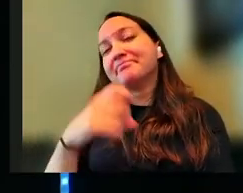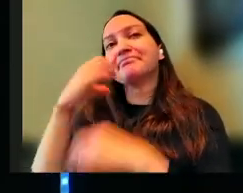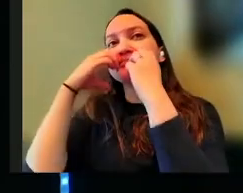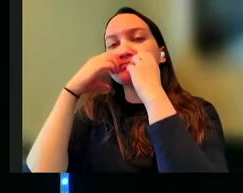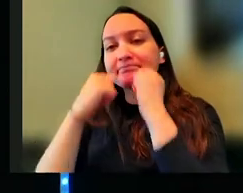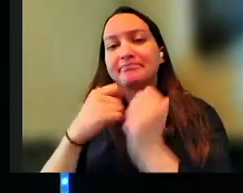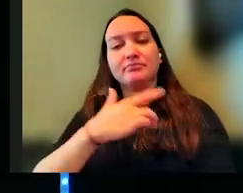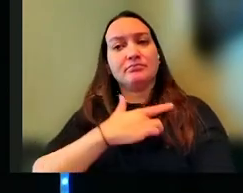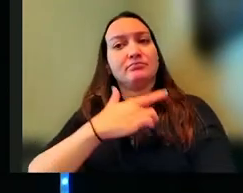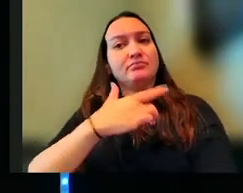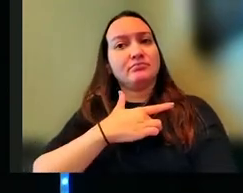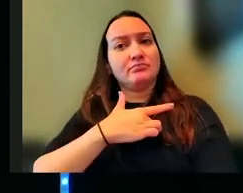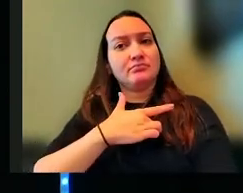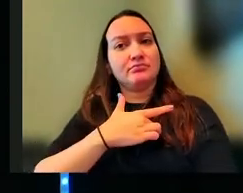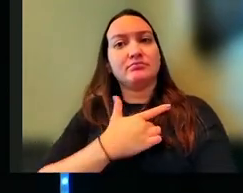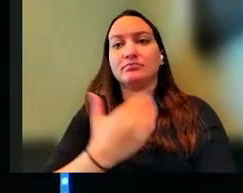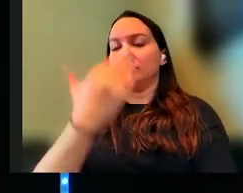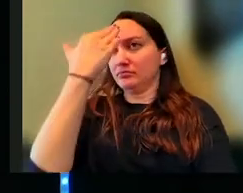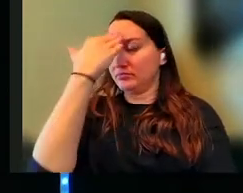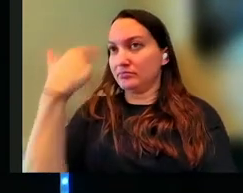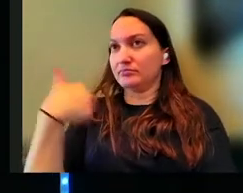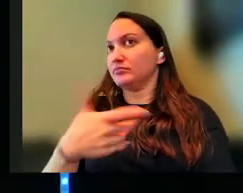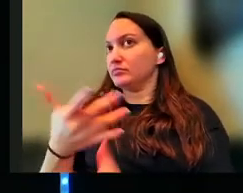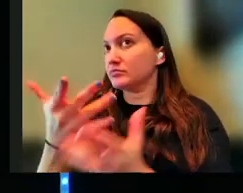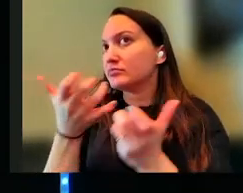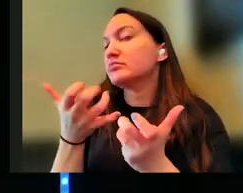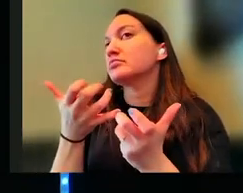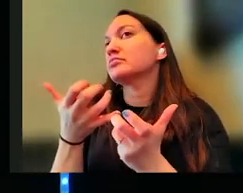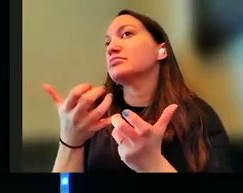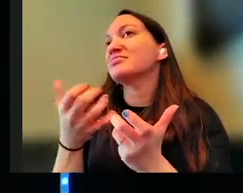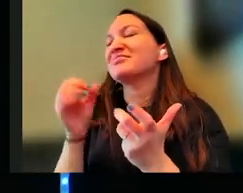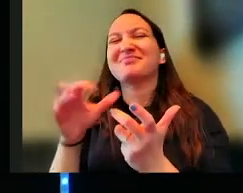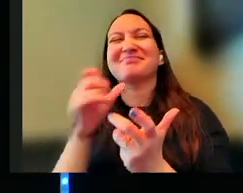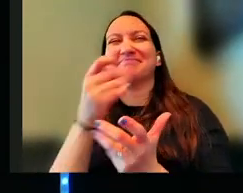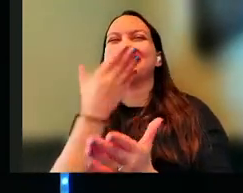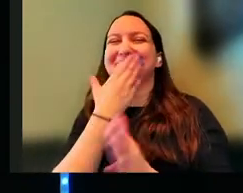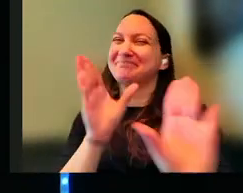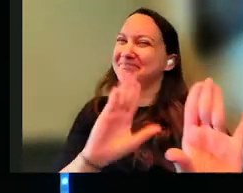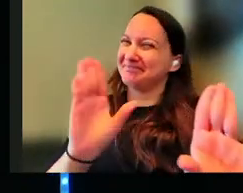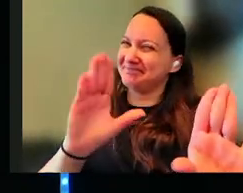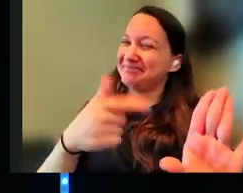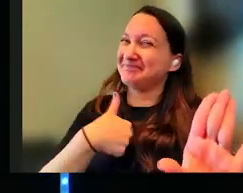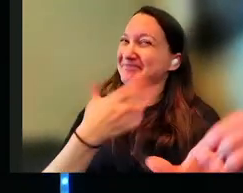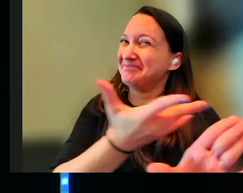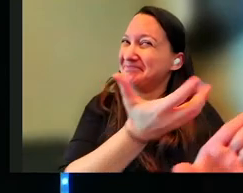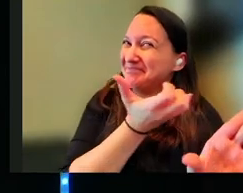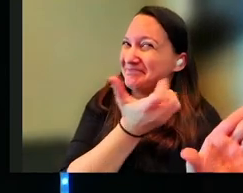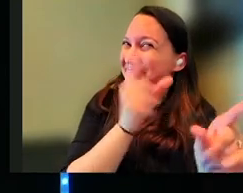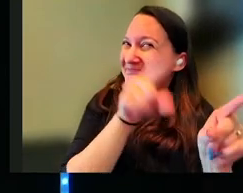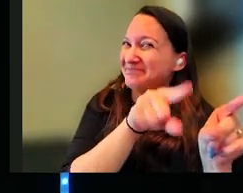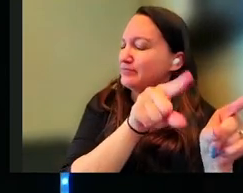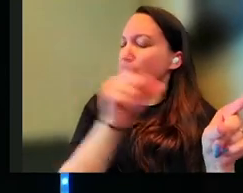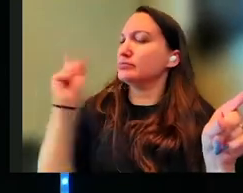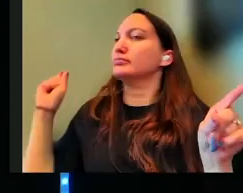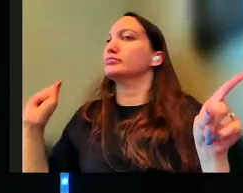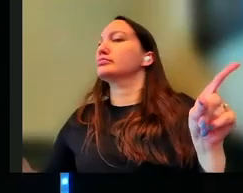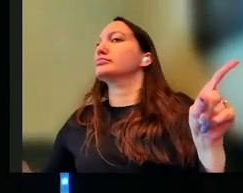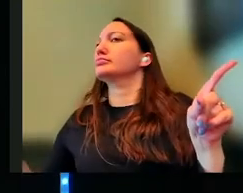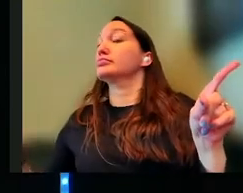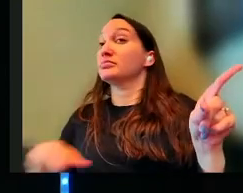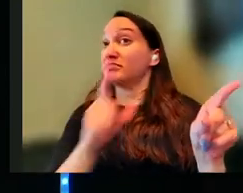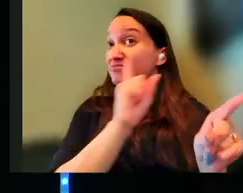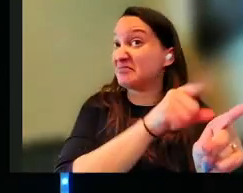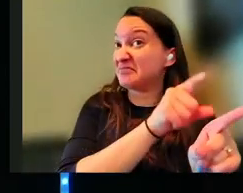hearts. God knows what we want, but if it's not good for us, he's going to go, hey, you may want this. Here's that, because this